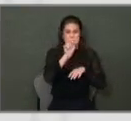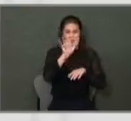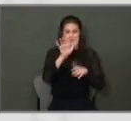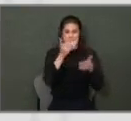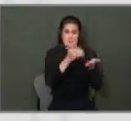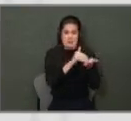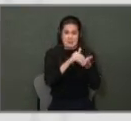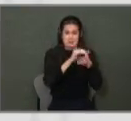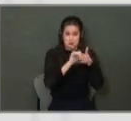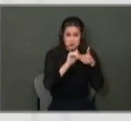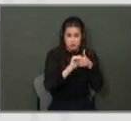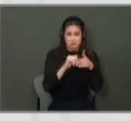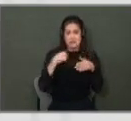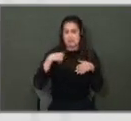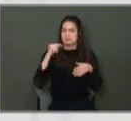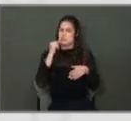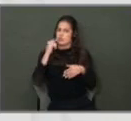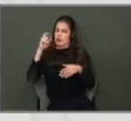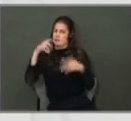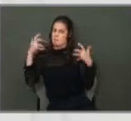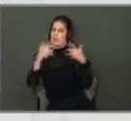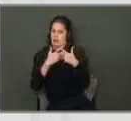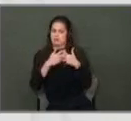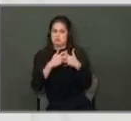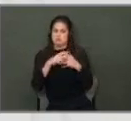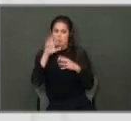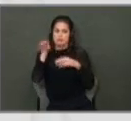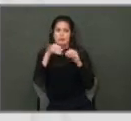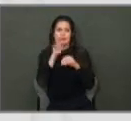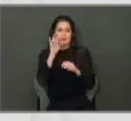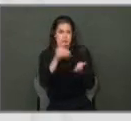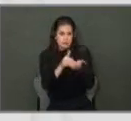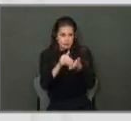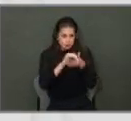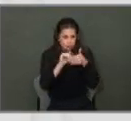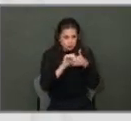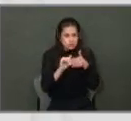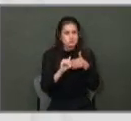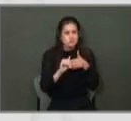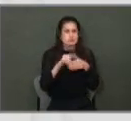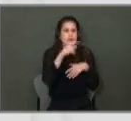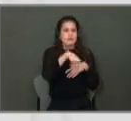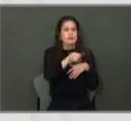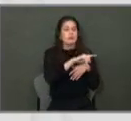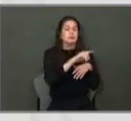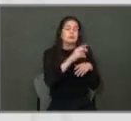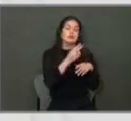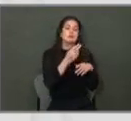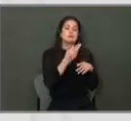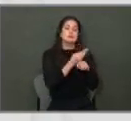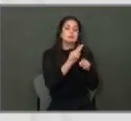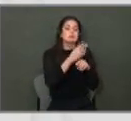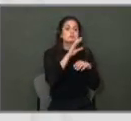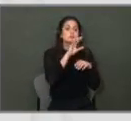a match from the city to add those 50 officers. And those 50 officers will be utilized to implement the